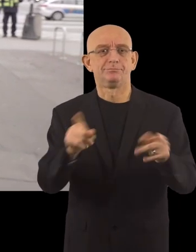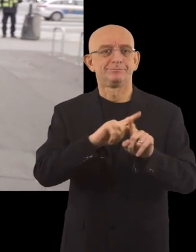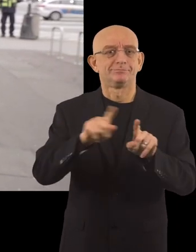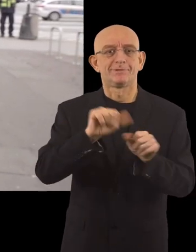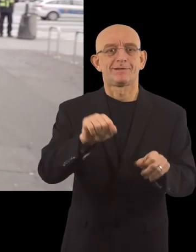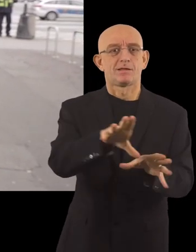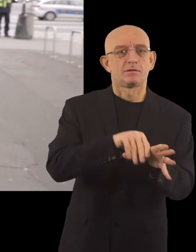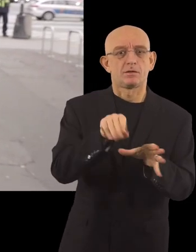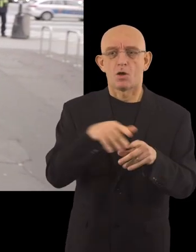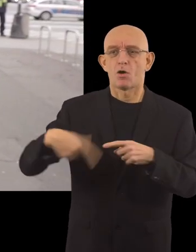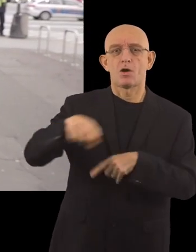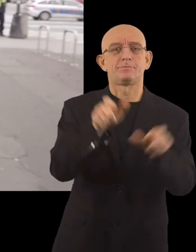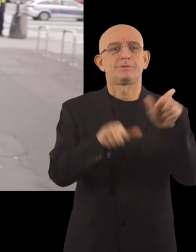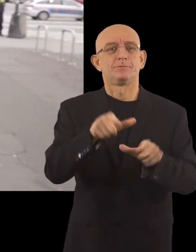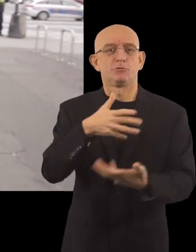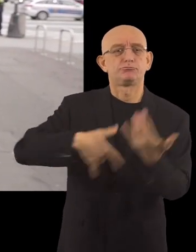integrate our communities.